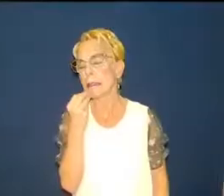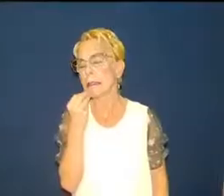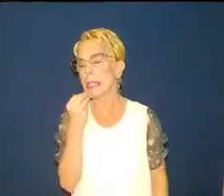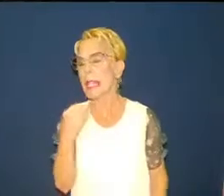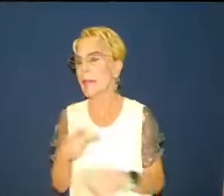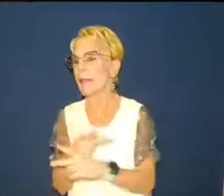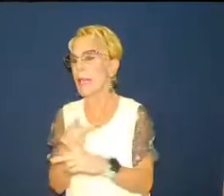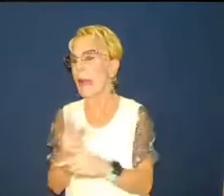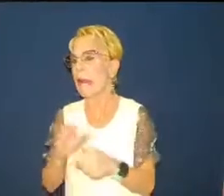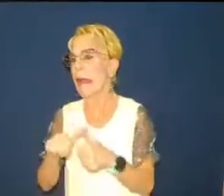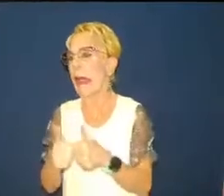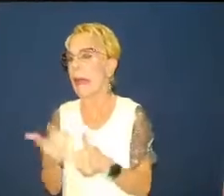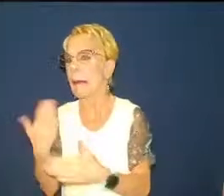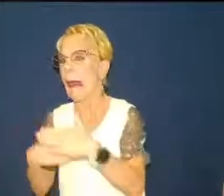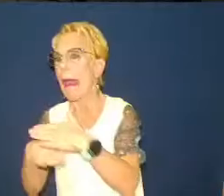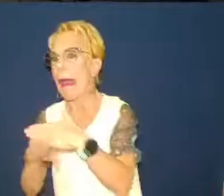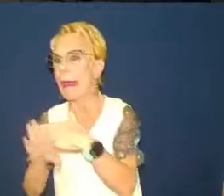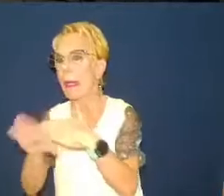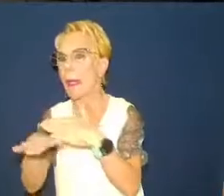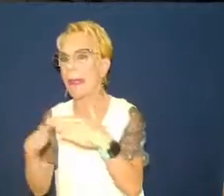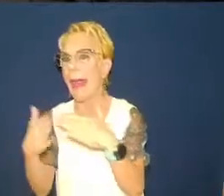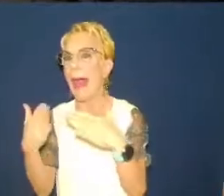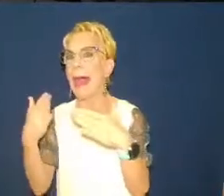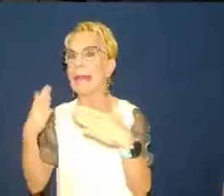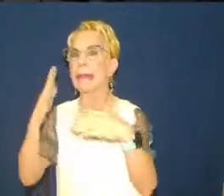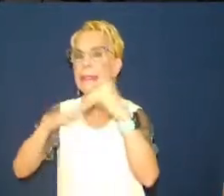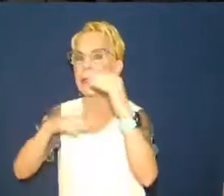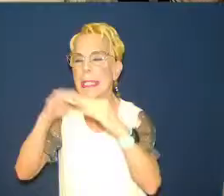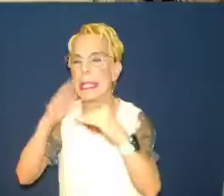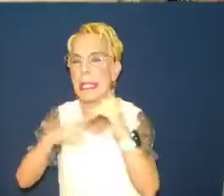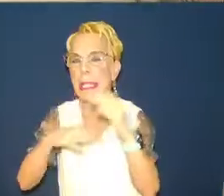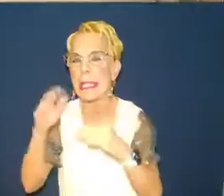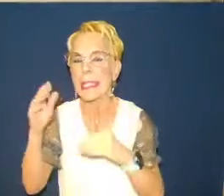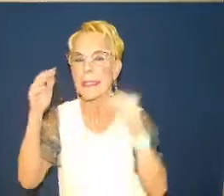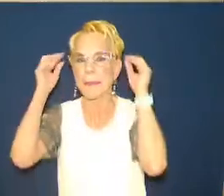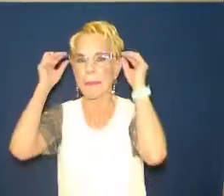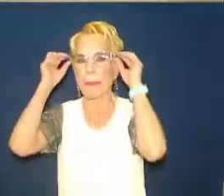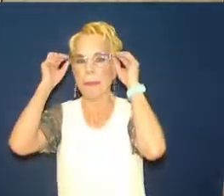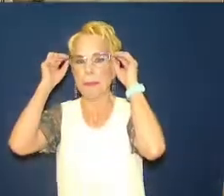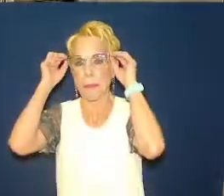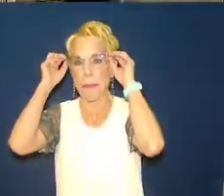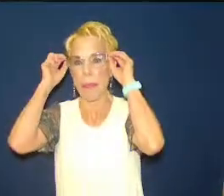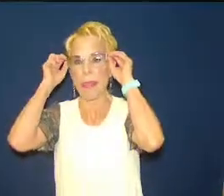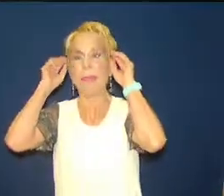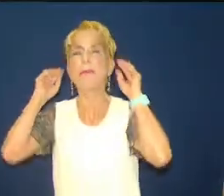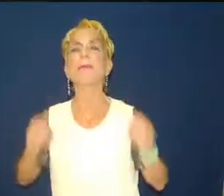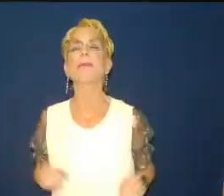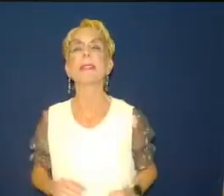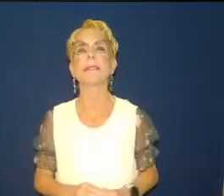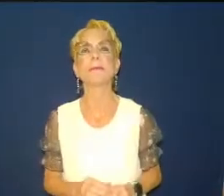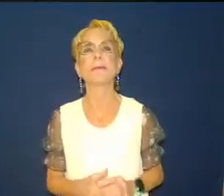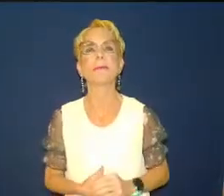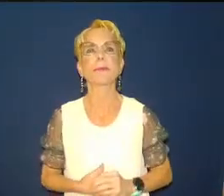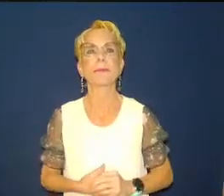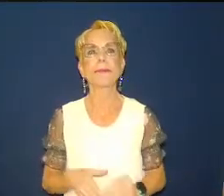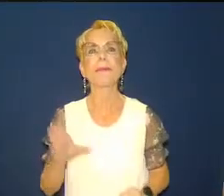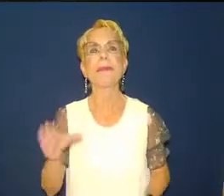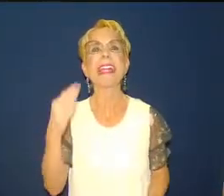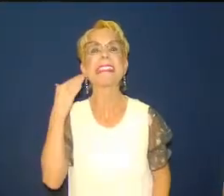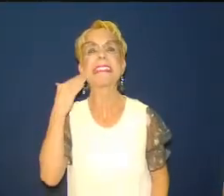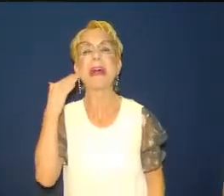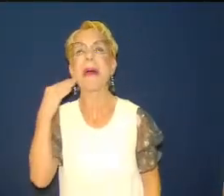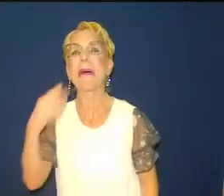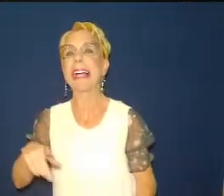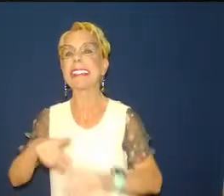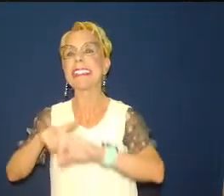The inhabitants of the city did not learn their lesson and 300 years later suffered the same fate when Antiochus the Great captured the city.